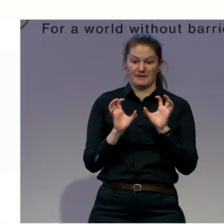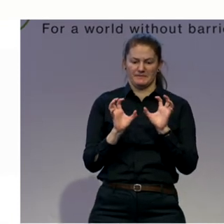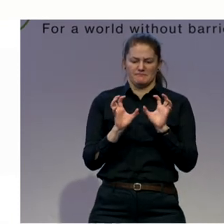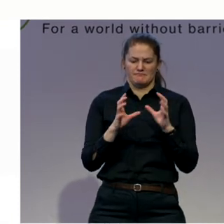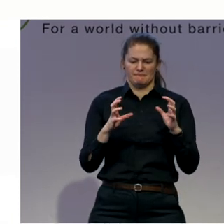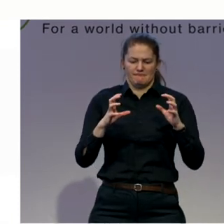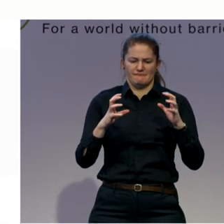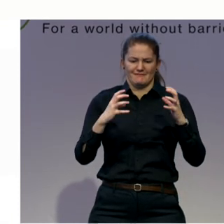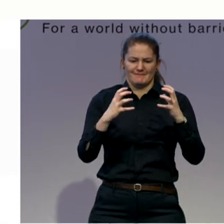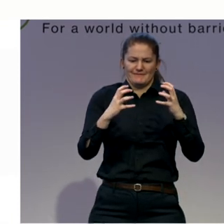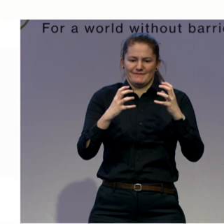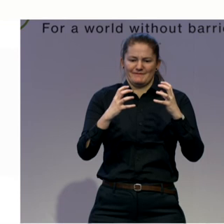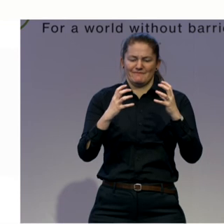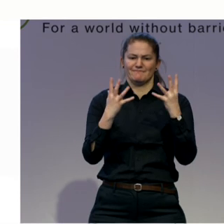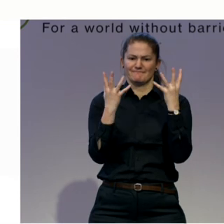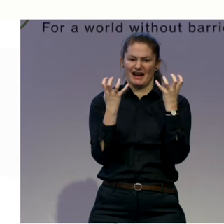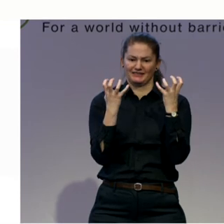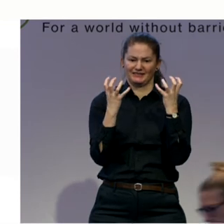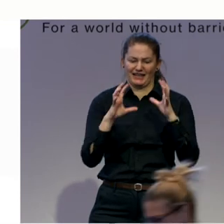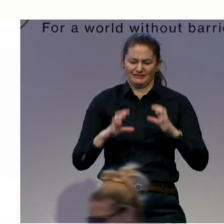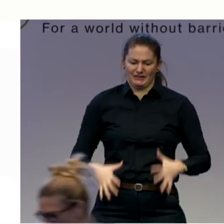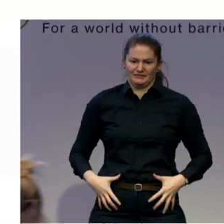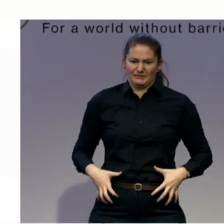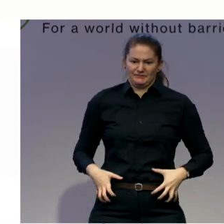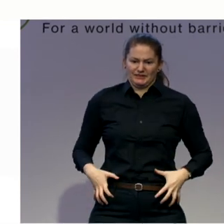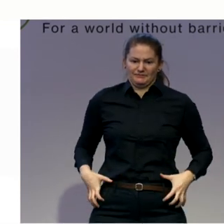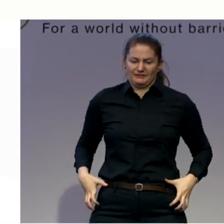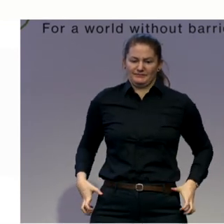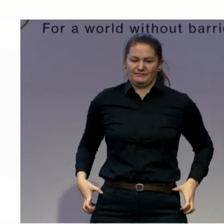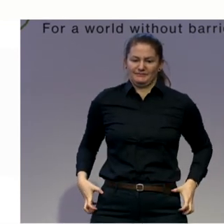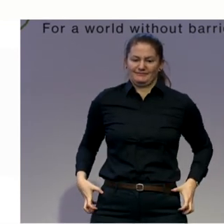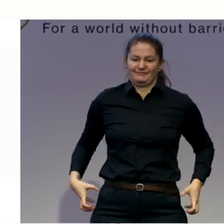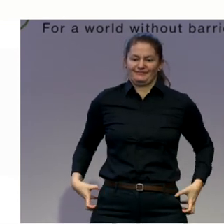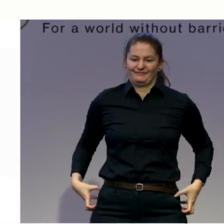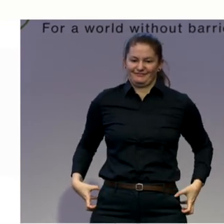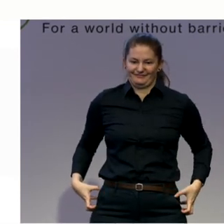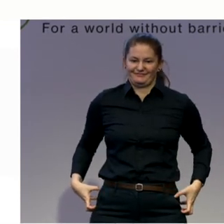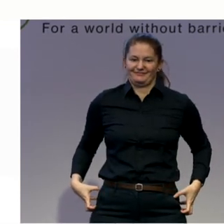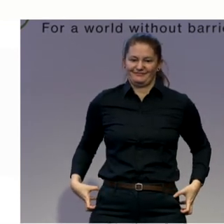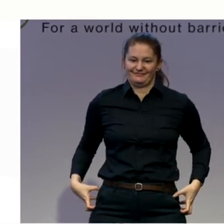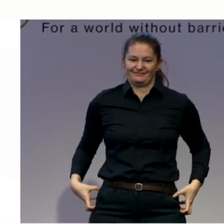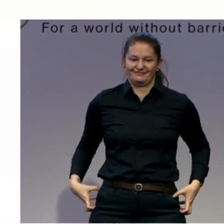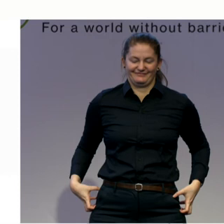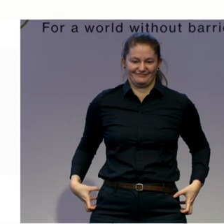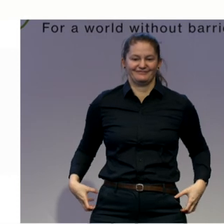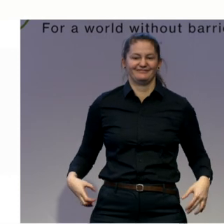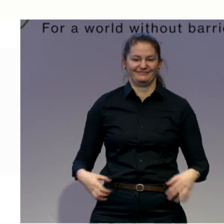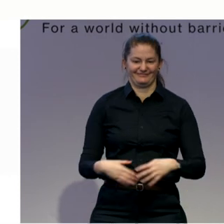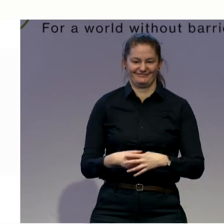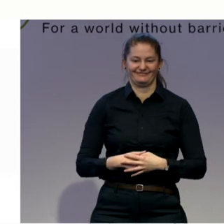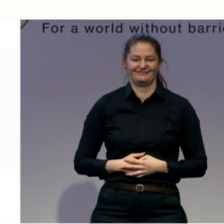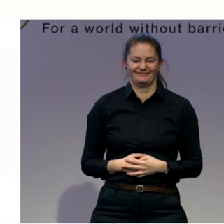So come taller again. And just one tip, the actual pull-in is not about